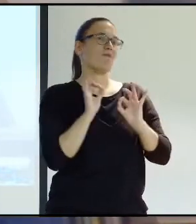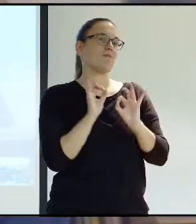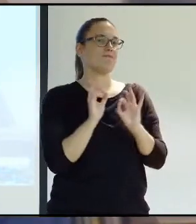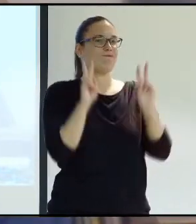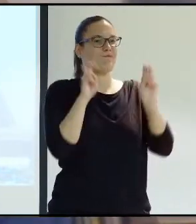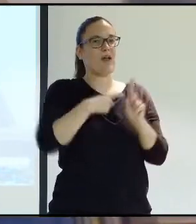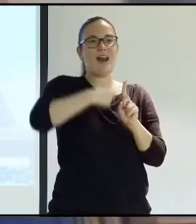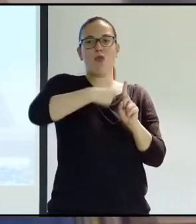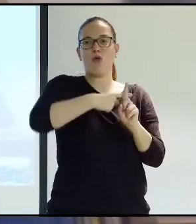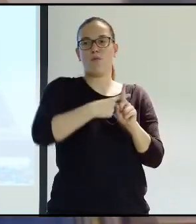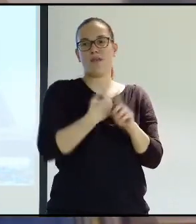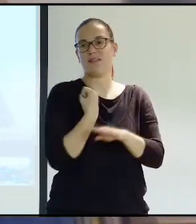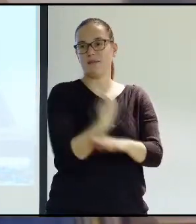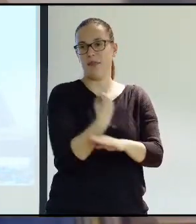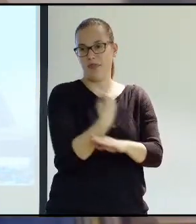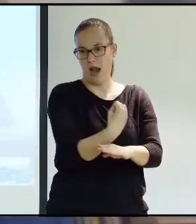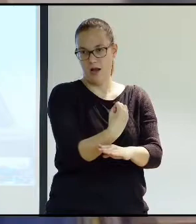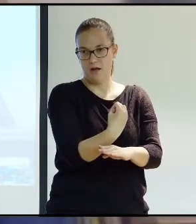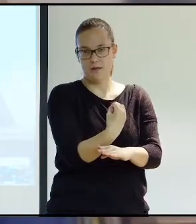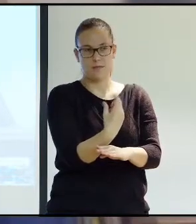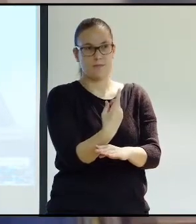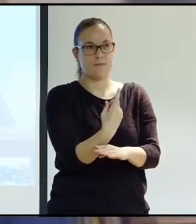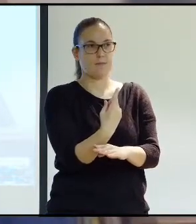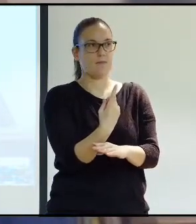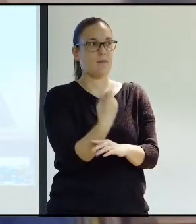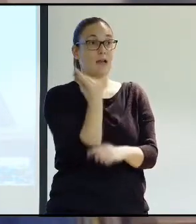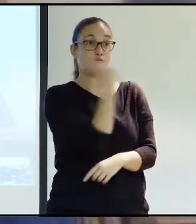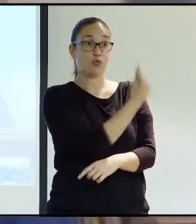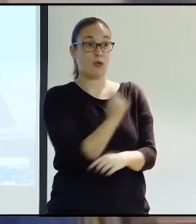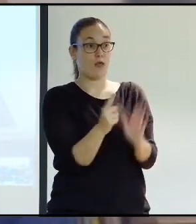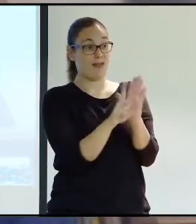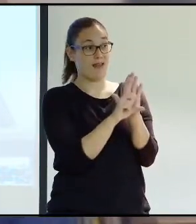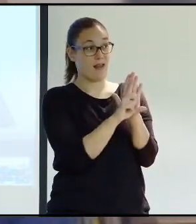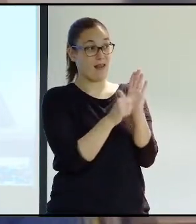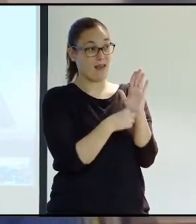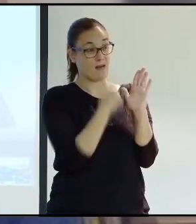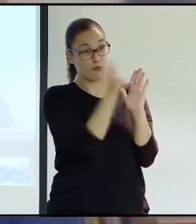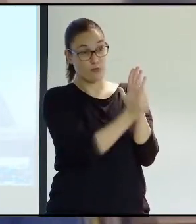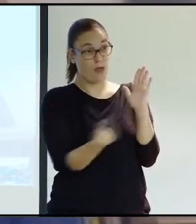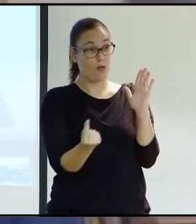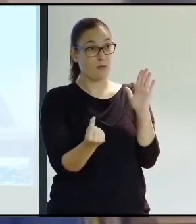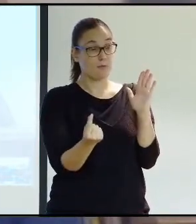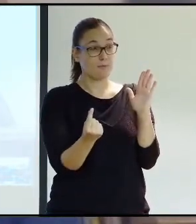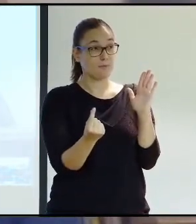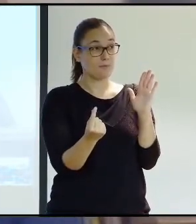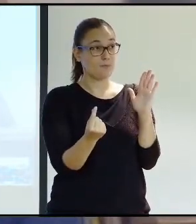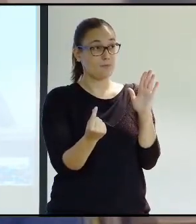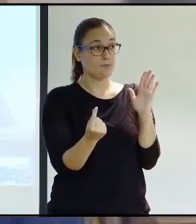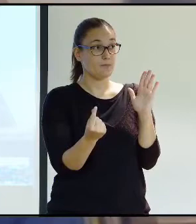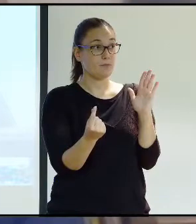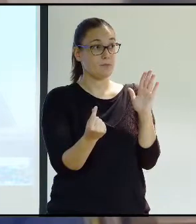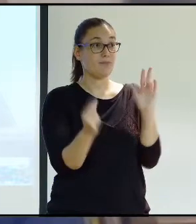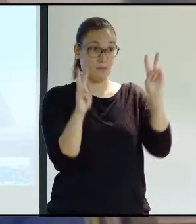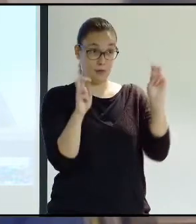or to simply provide basic means for people with functional diversity. And the upshot of this law then has been,